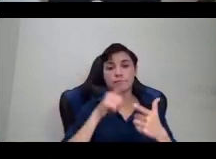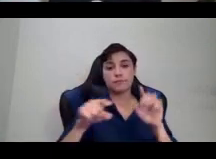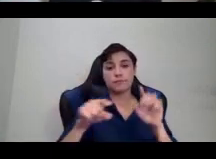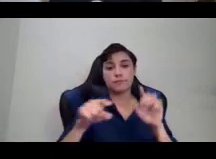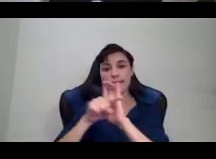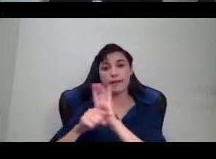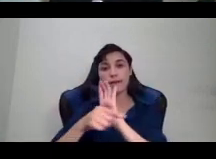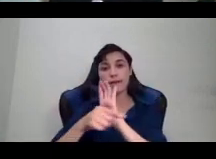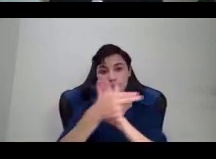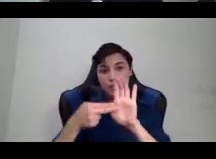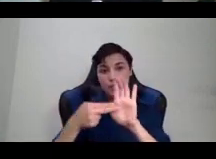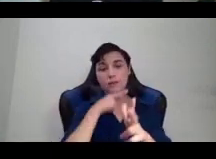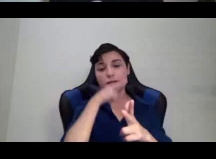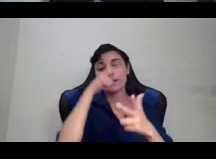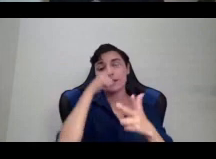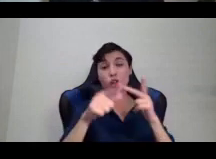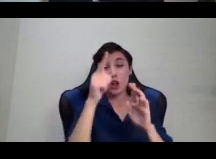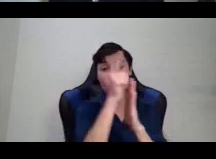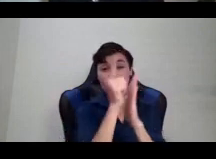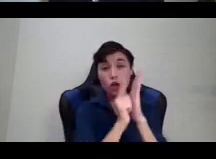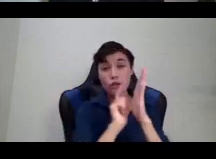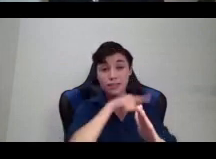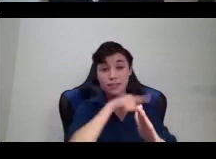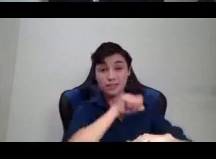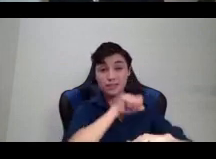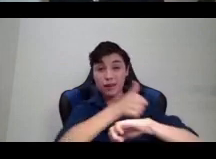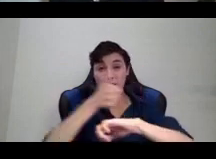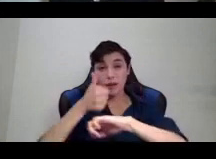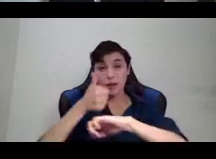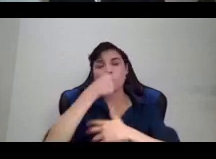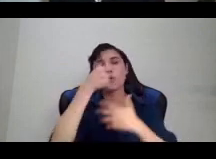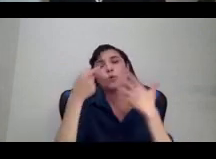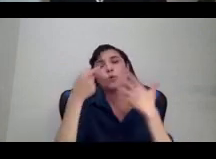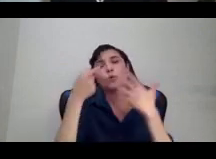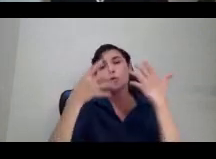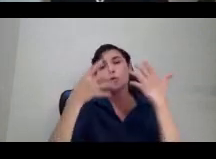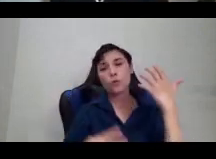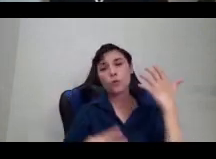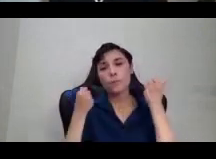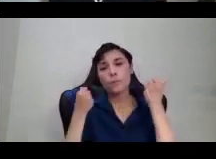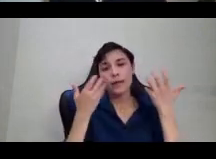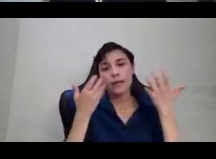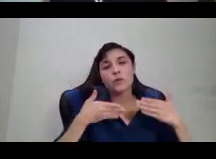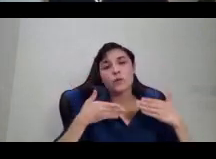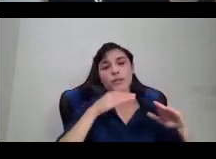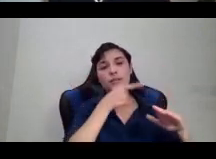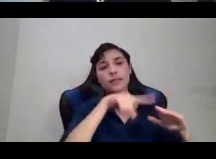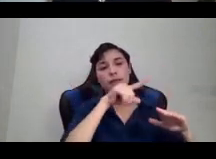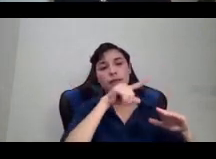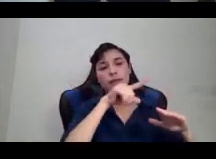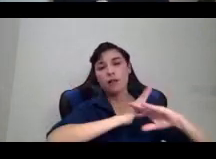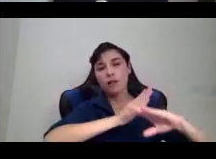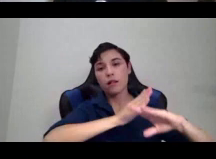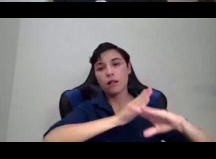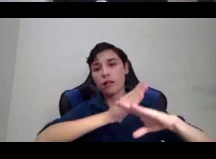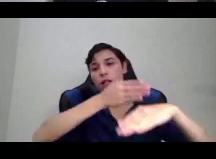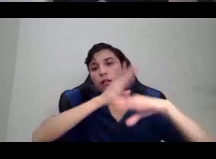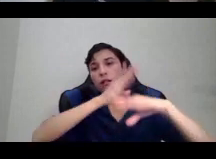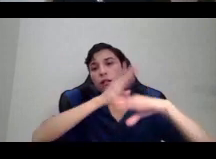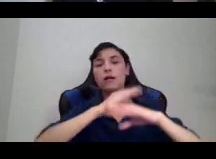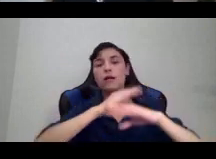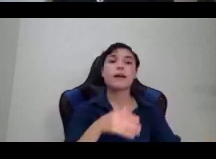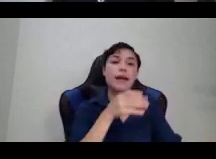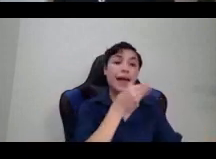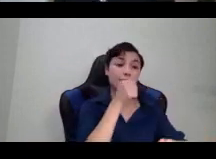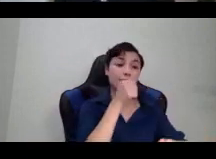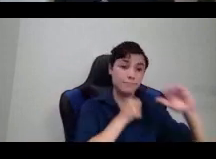are so many ways. As a matter of fact, there are even ways that we come to learn about the world itself that are